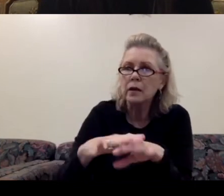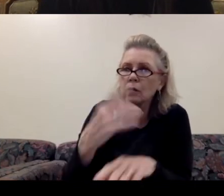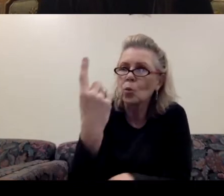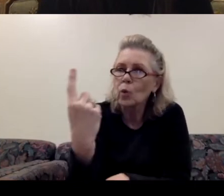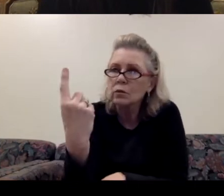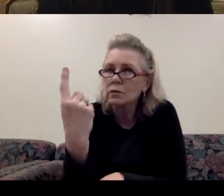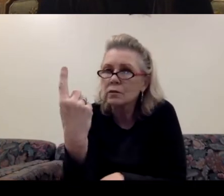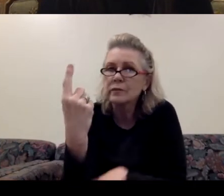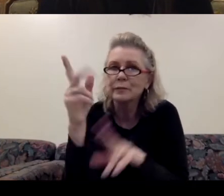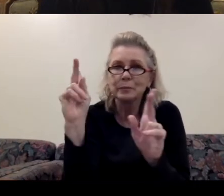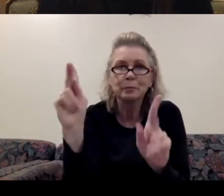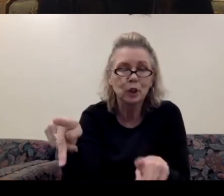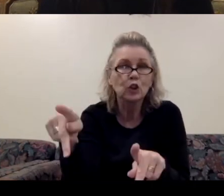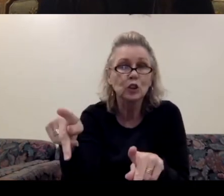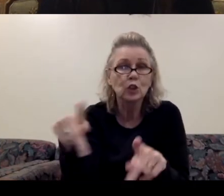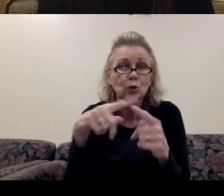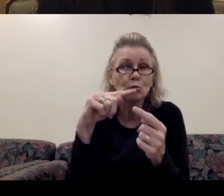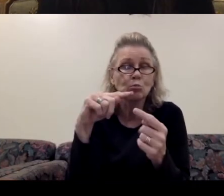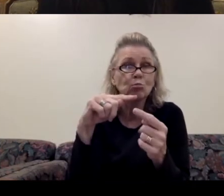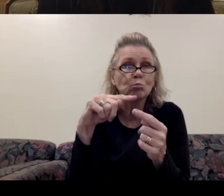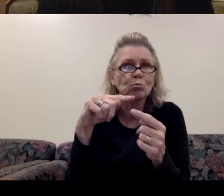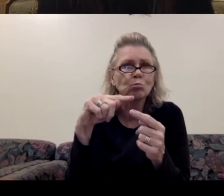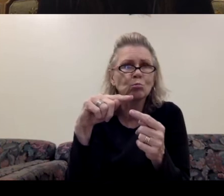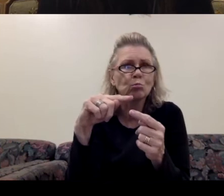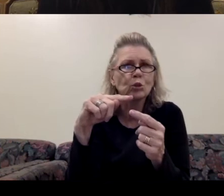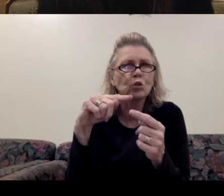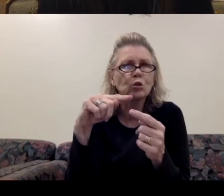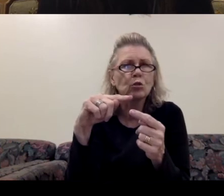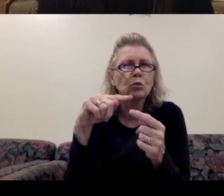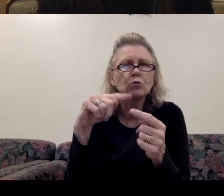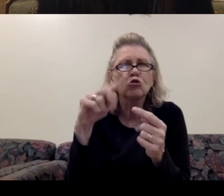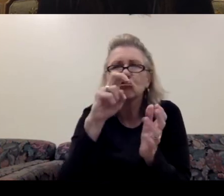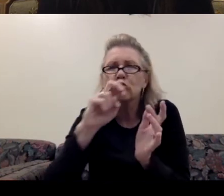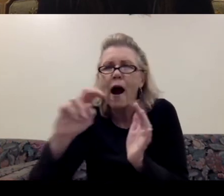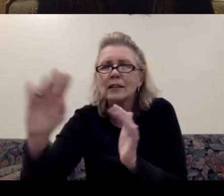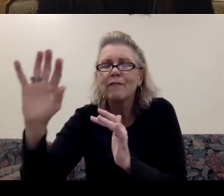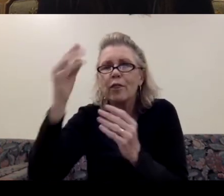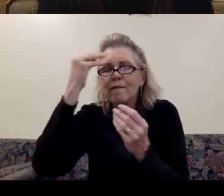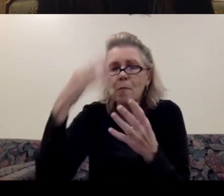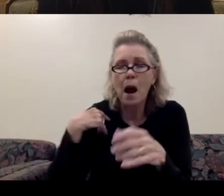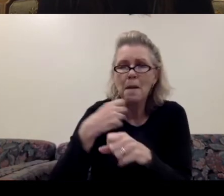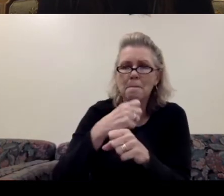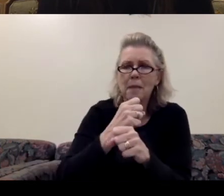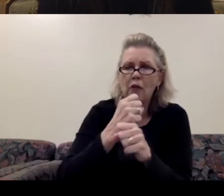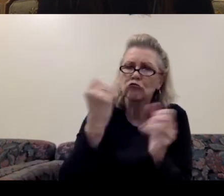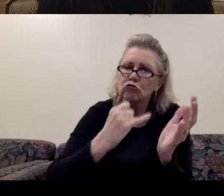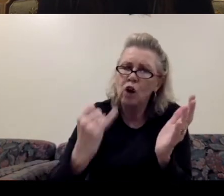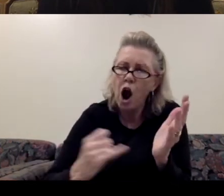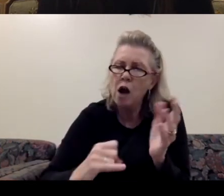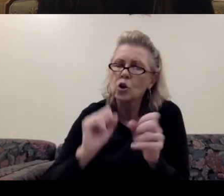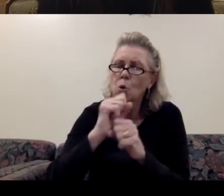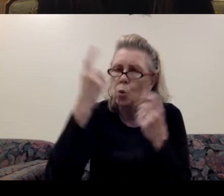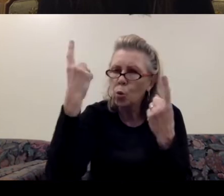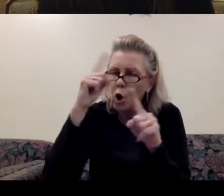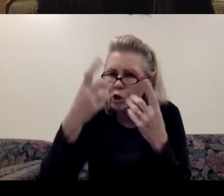person to transfer. I made drawings and we worked it out. We had three days and